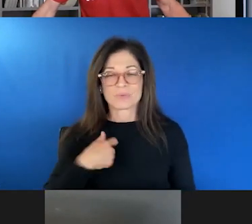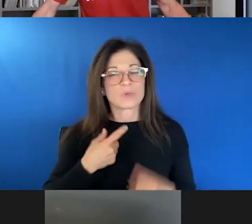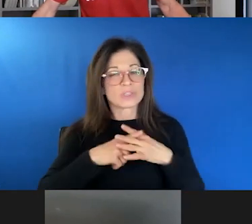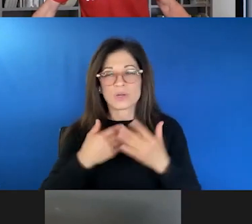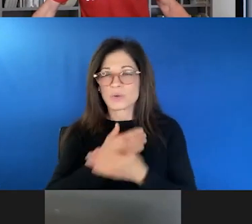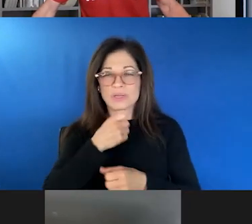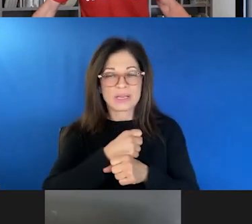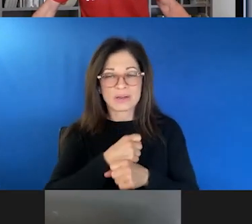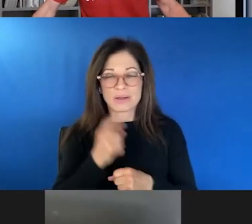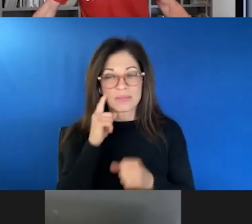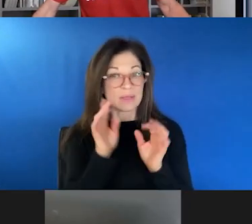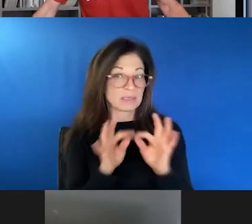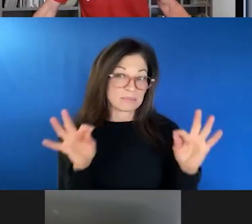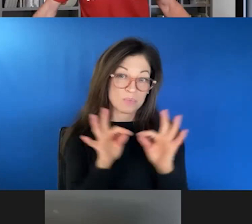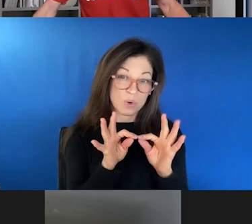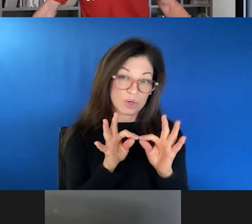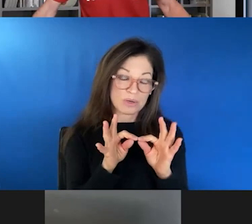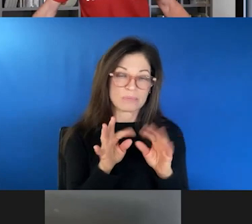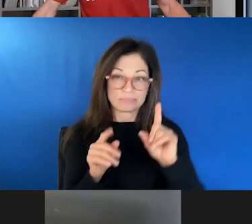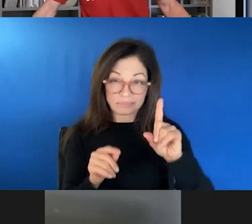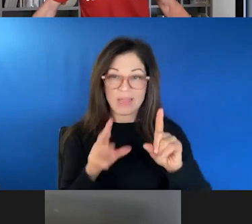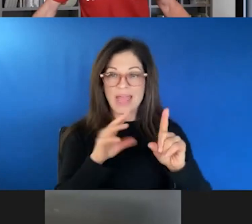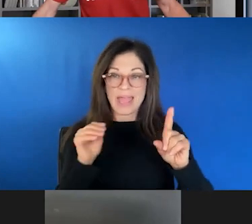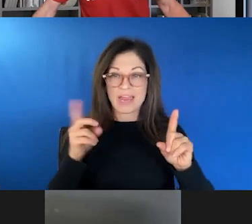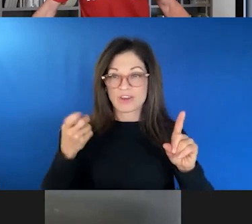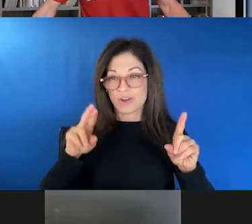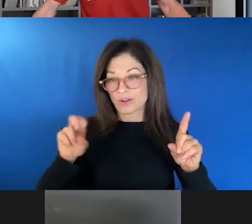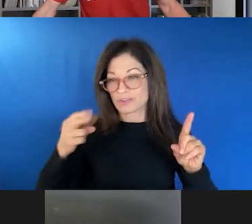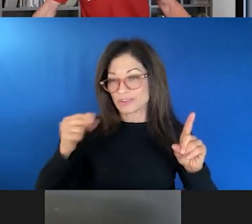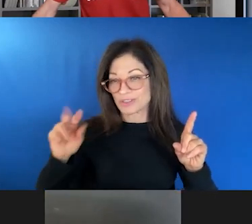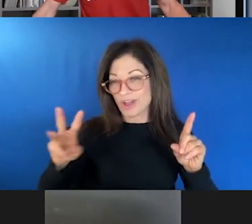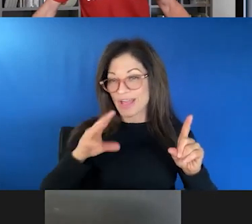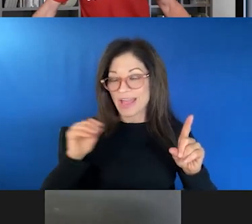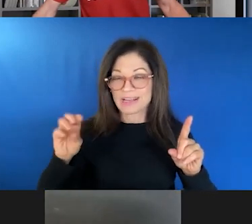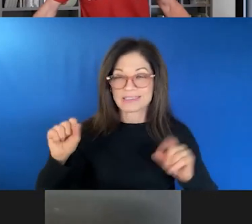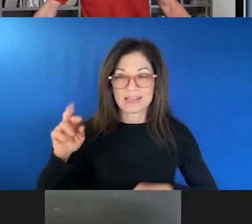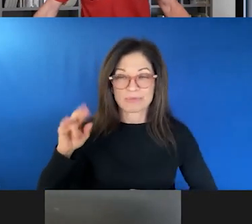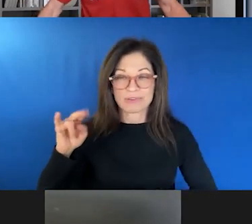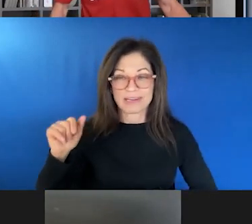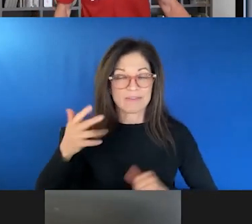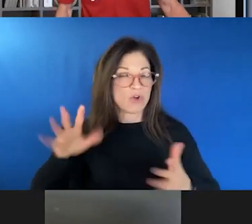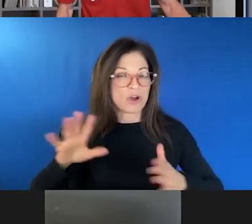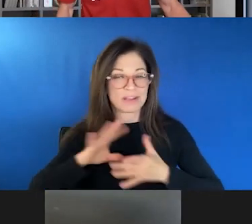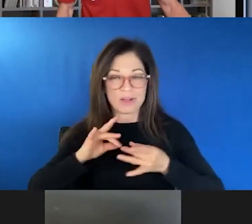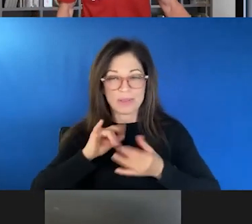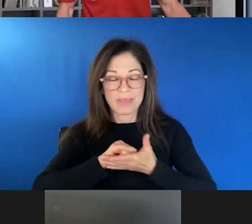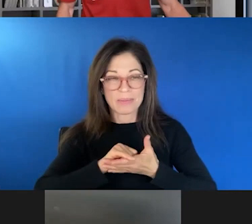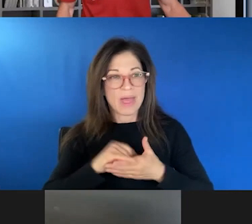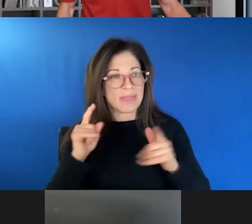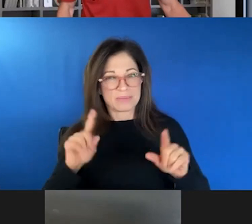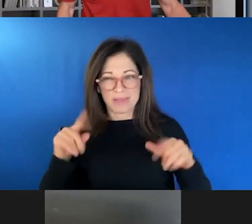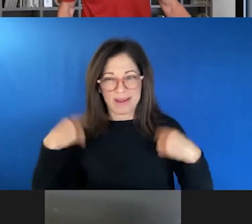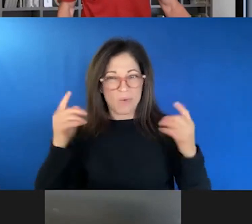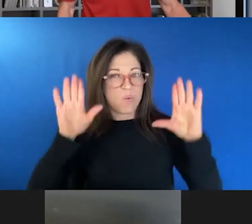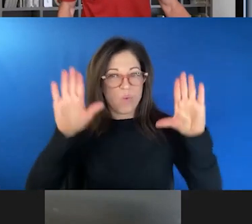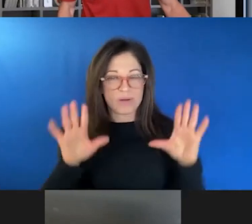important to, and Dr. Shaw and Sabrina have already highlighted this. So what a wonderful call it's been. Love the debate.